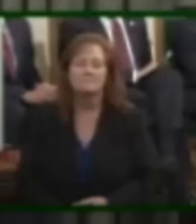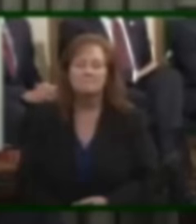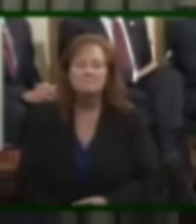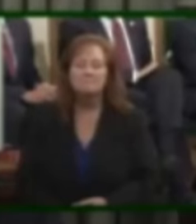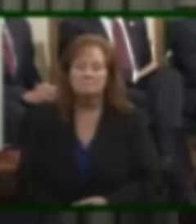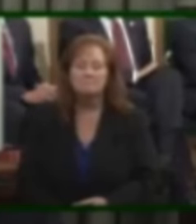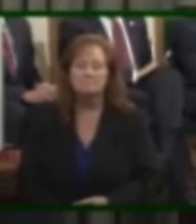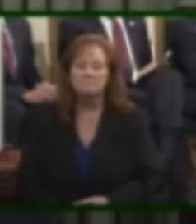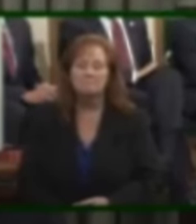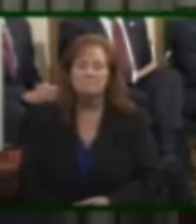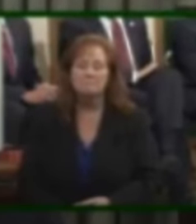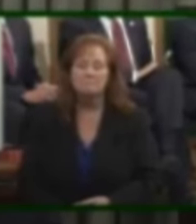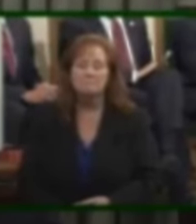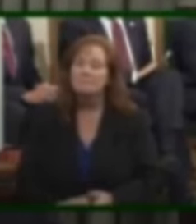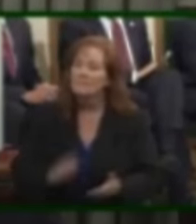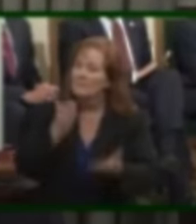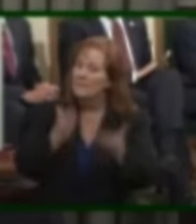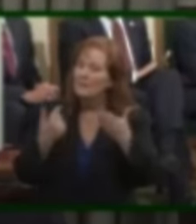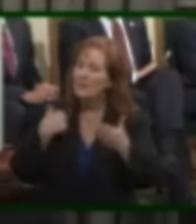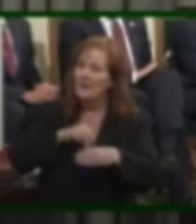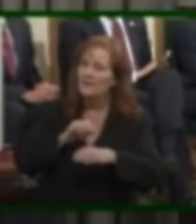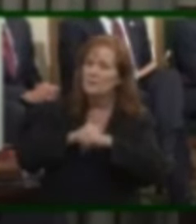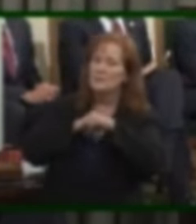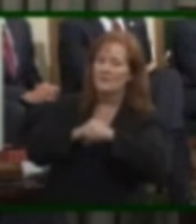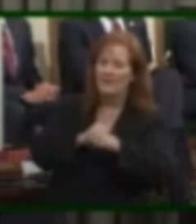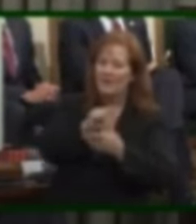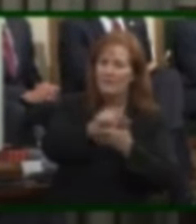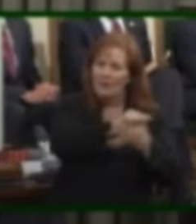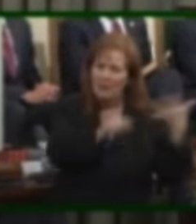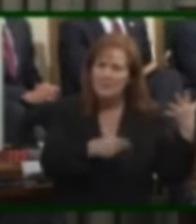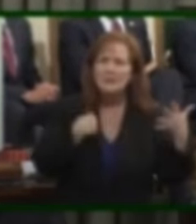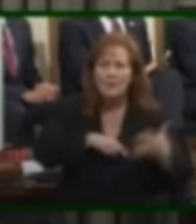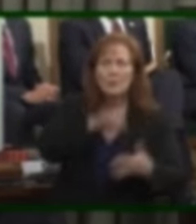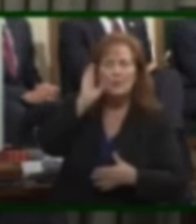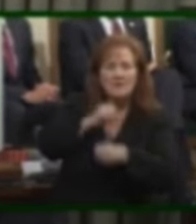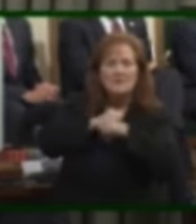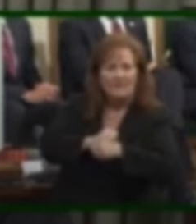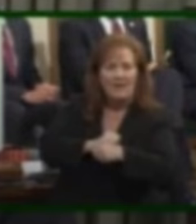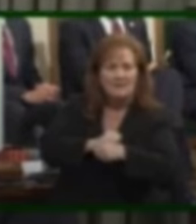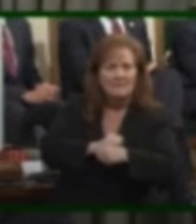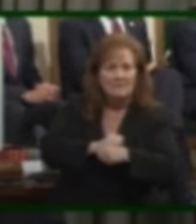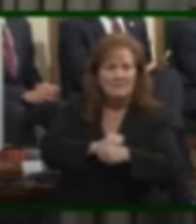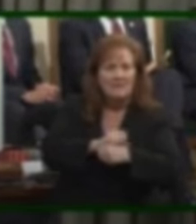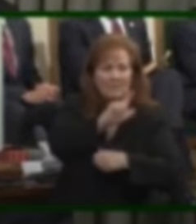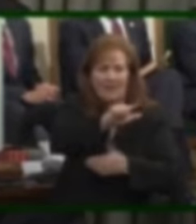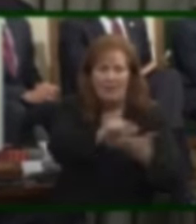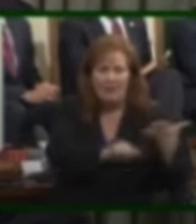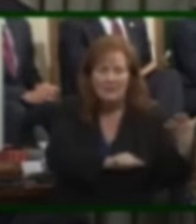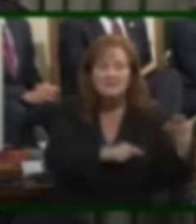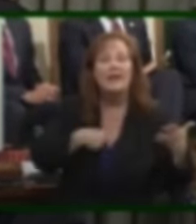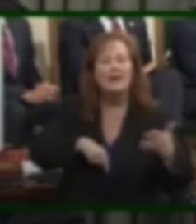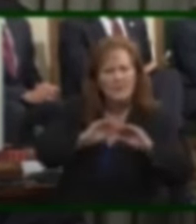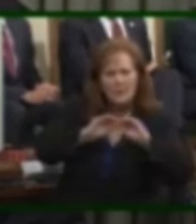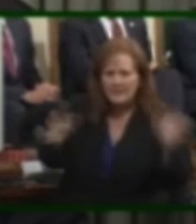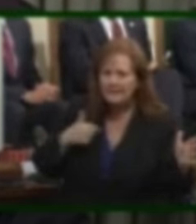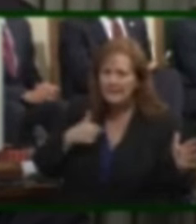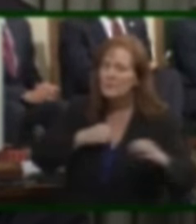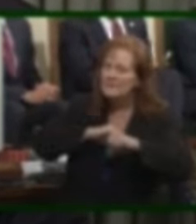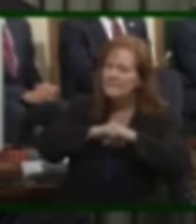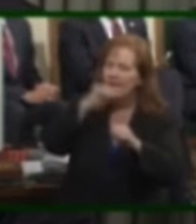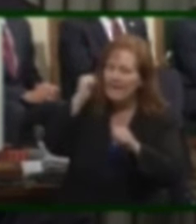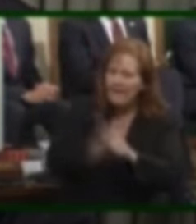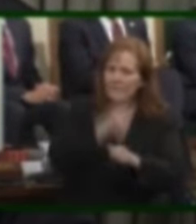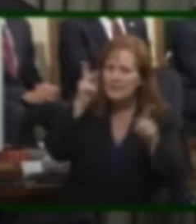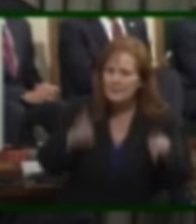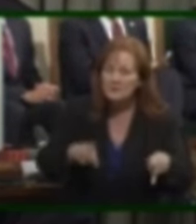We may be called to defend those laws and defend them we will. And let me be clear, we will defend everybody.